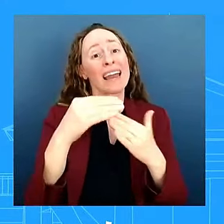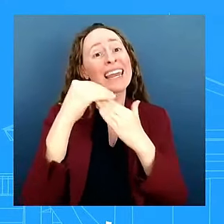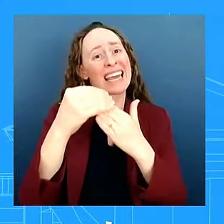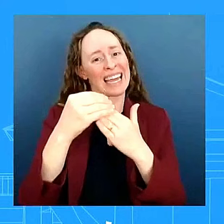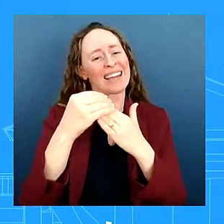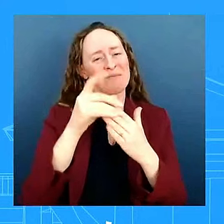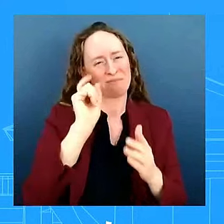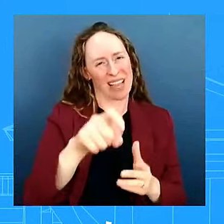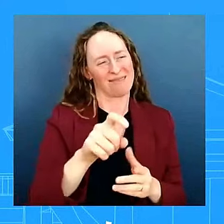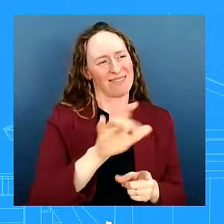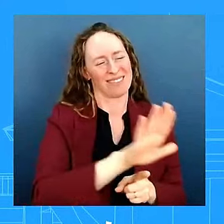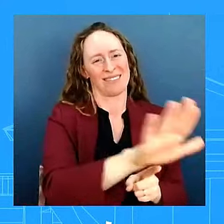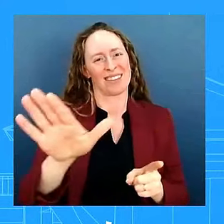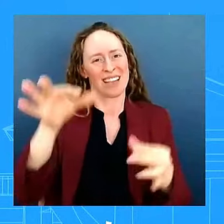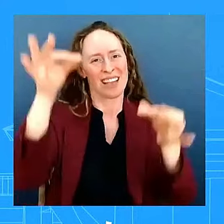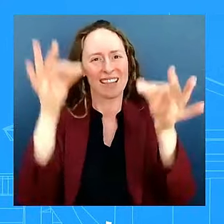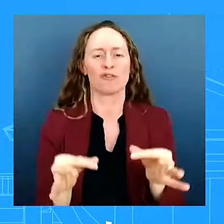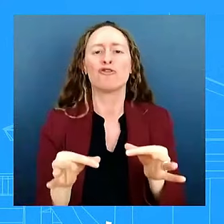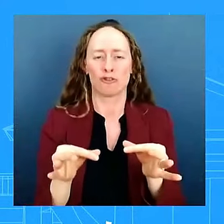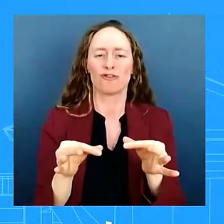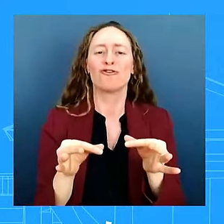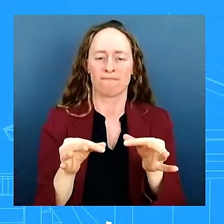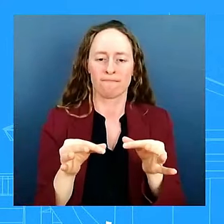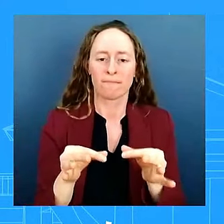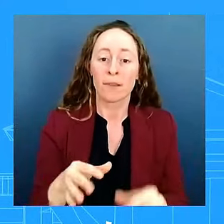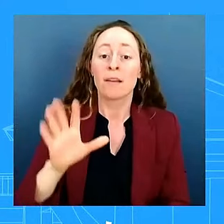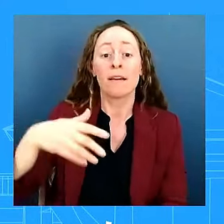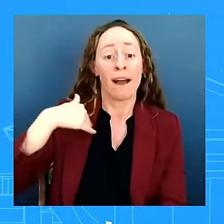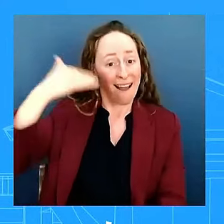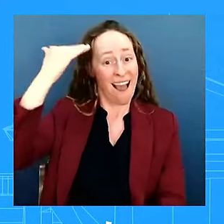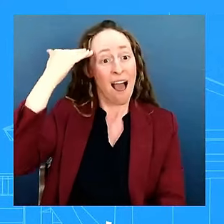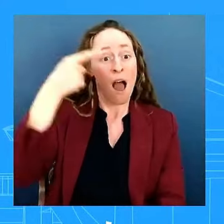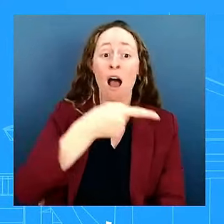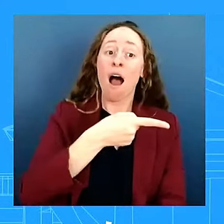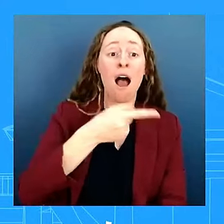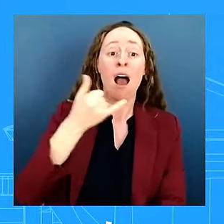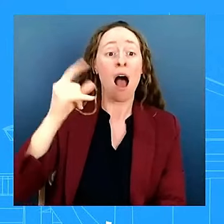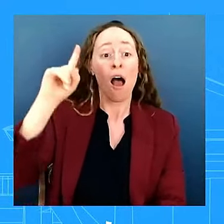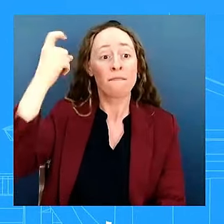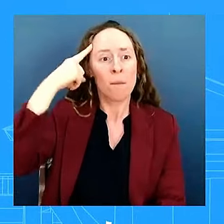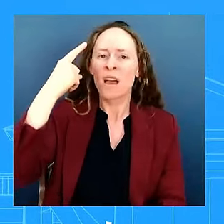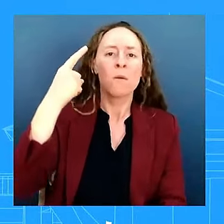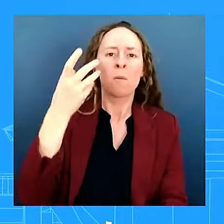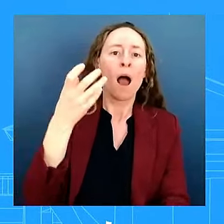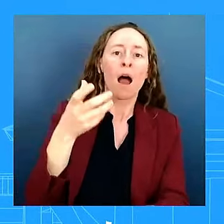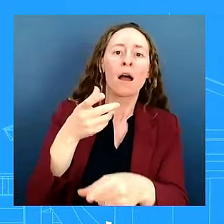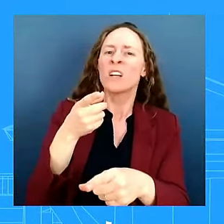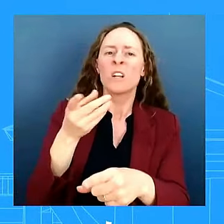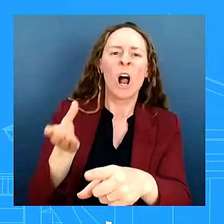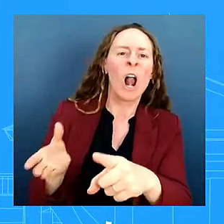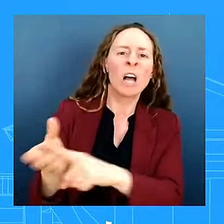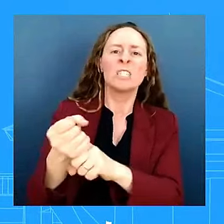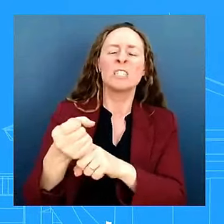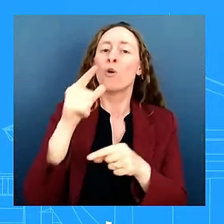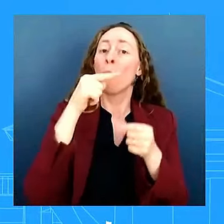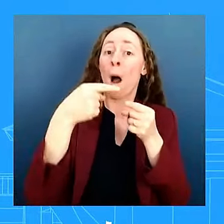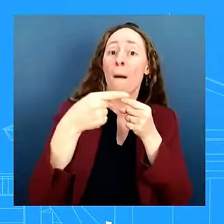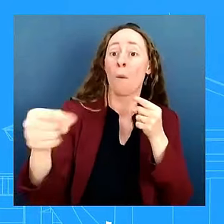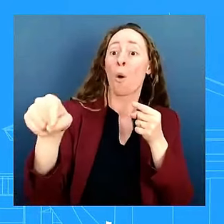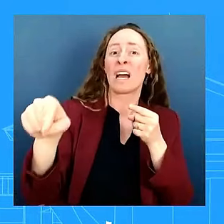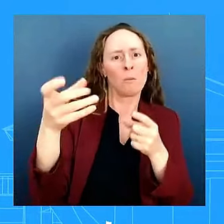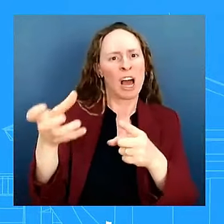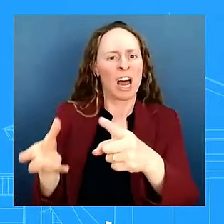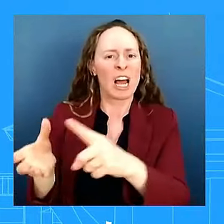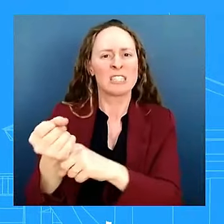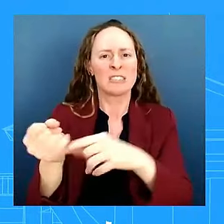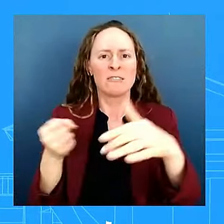issued by venezuelan authorities edmund gonzalez urotia the united states will continue to work with our